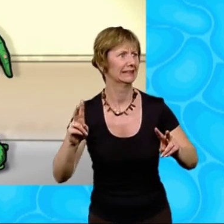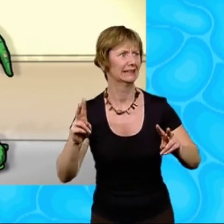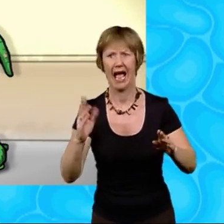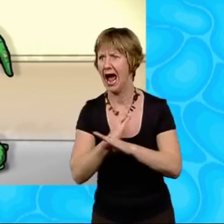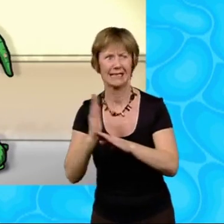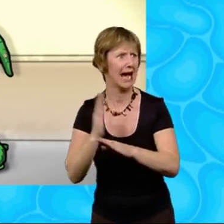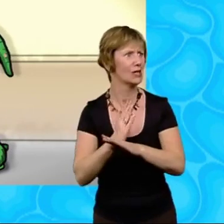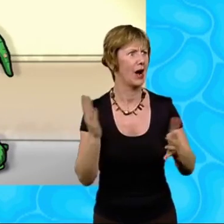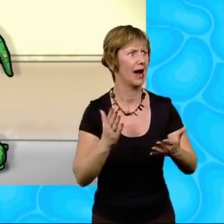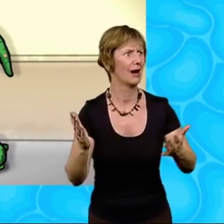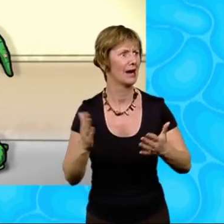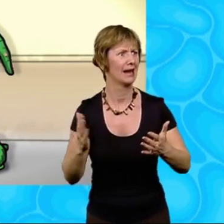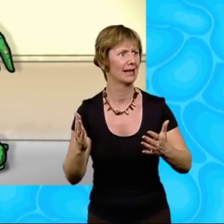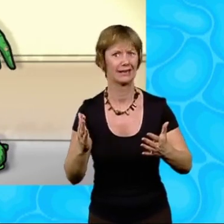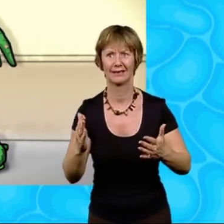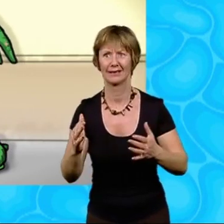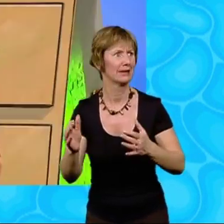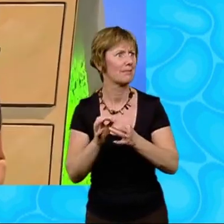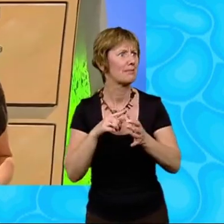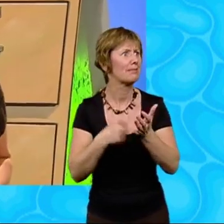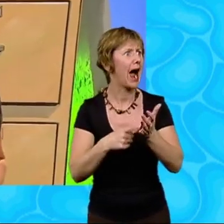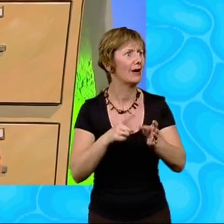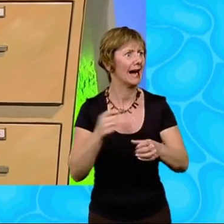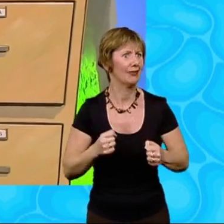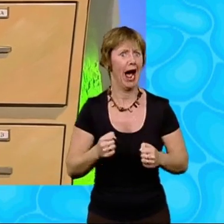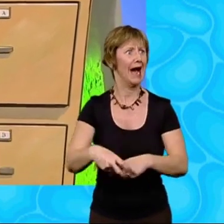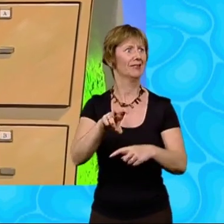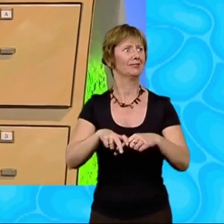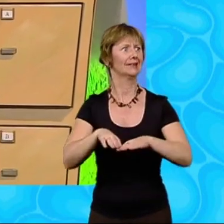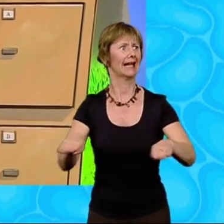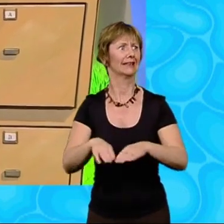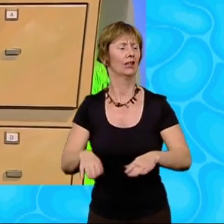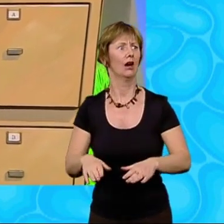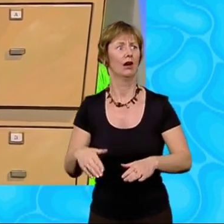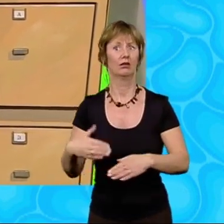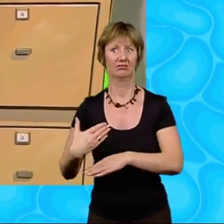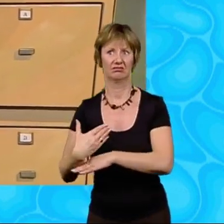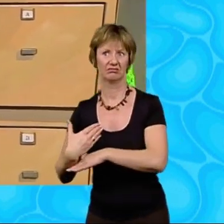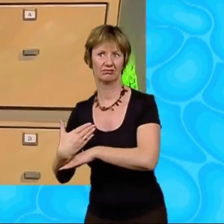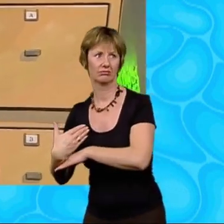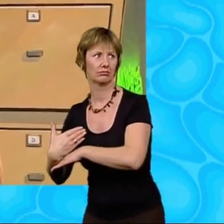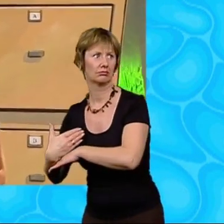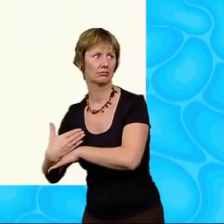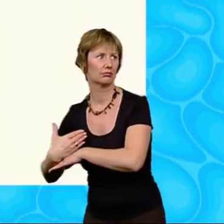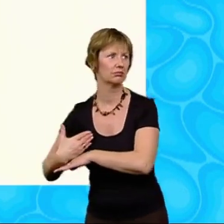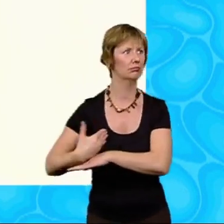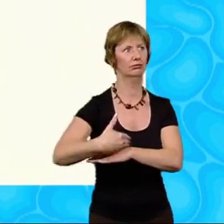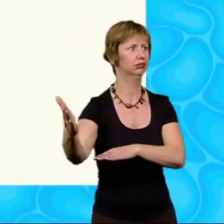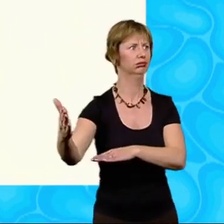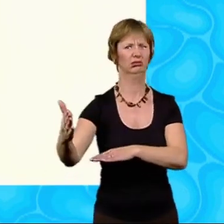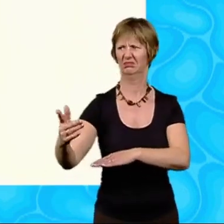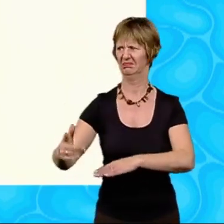looked around desperately for somewhere to hide. Barry hurried back to his desk, only just in time. The door was